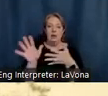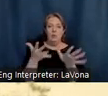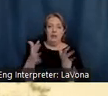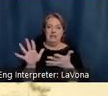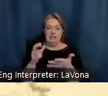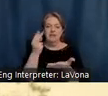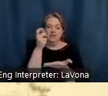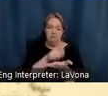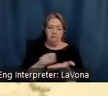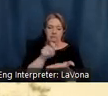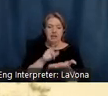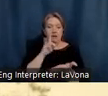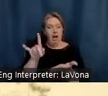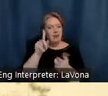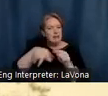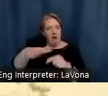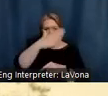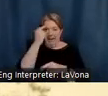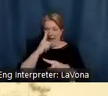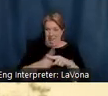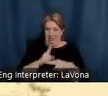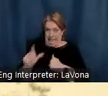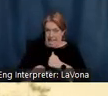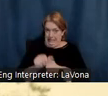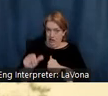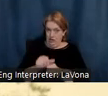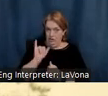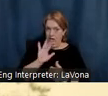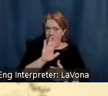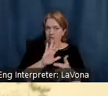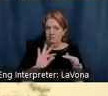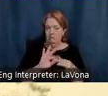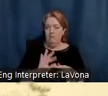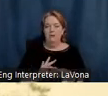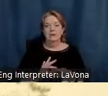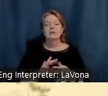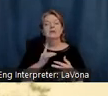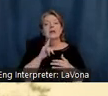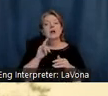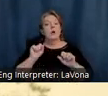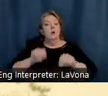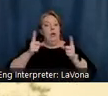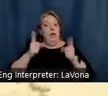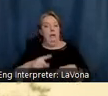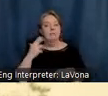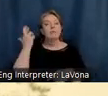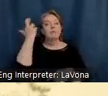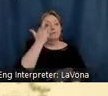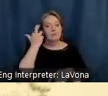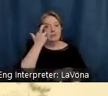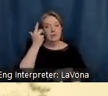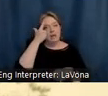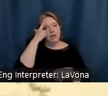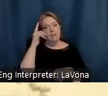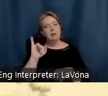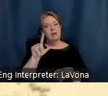and dangerous experience. In large part, it was made possible due to the incorporation of the Illinois